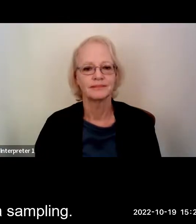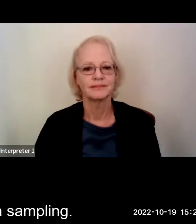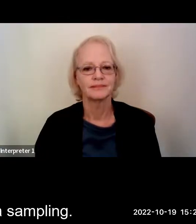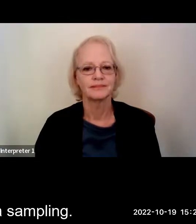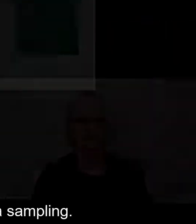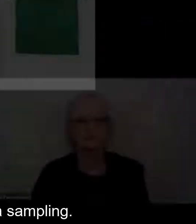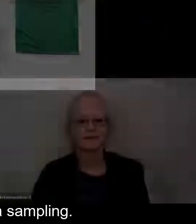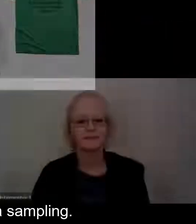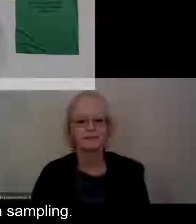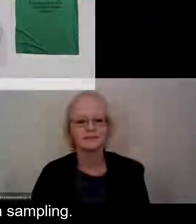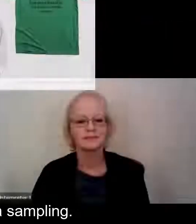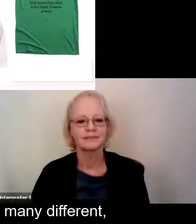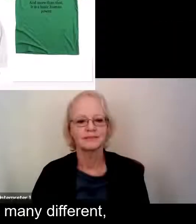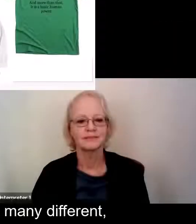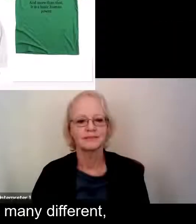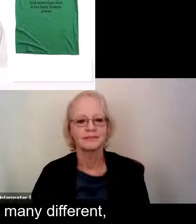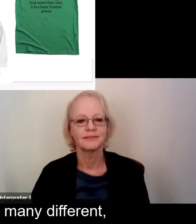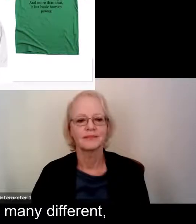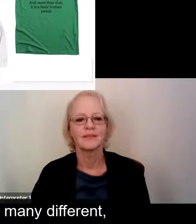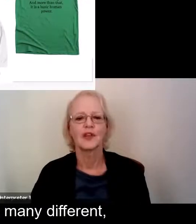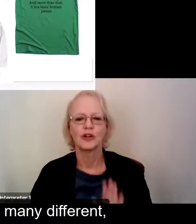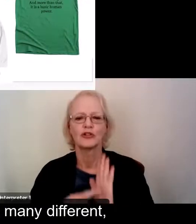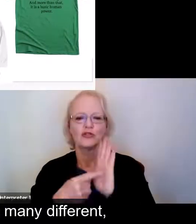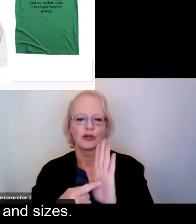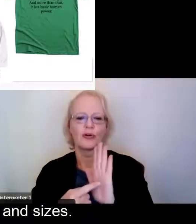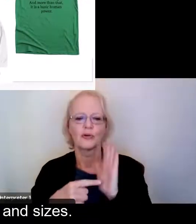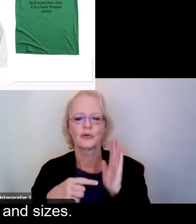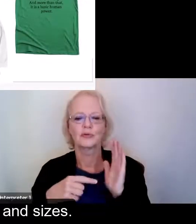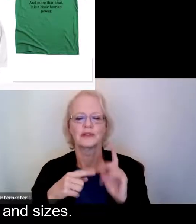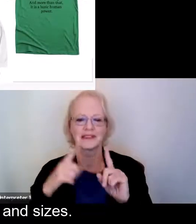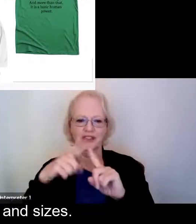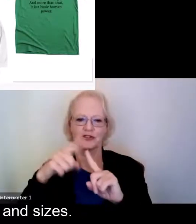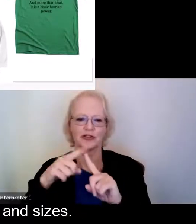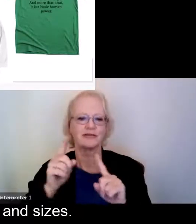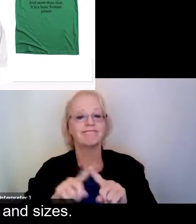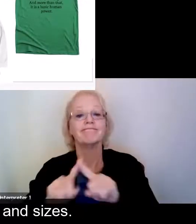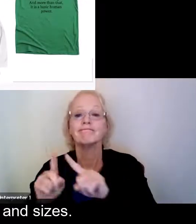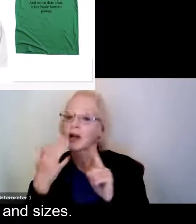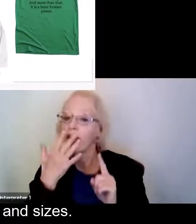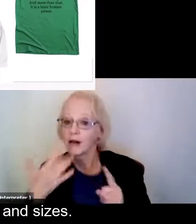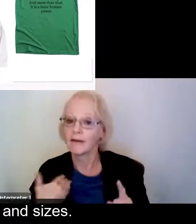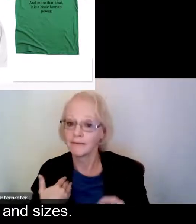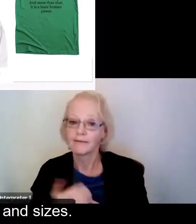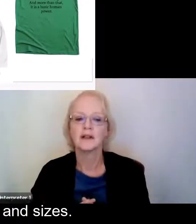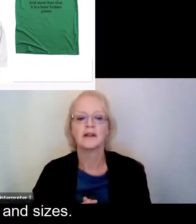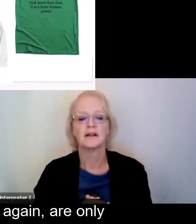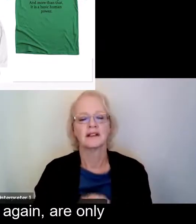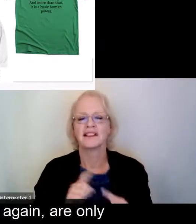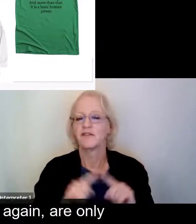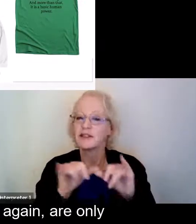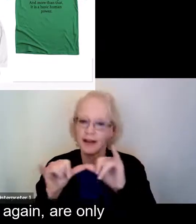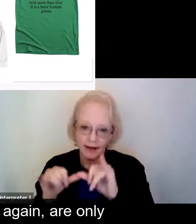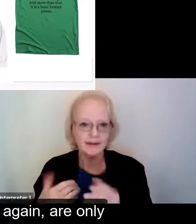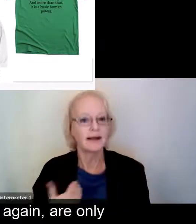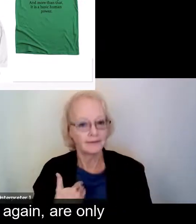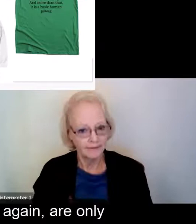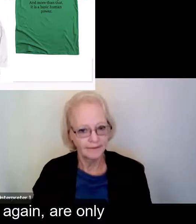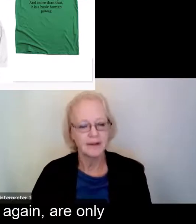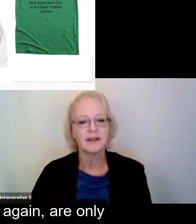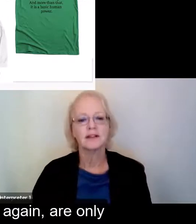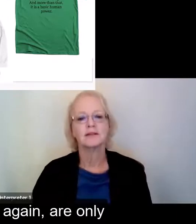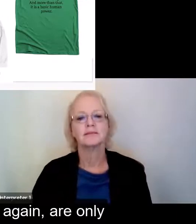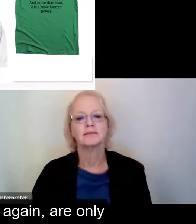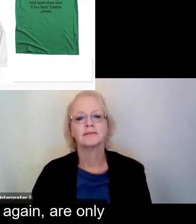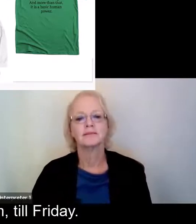So that's just a sampling. They're available in many different colors and sizes. And so that's